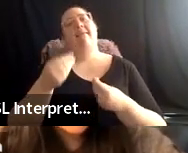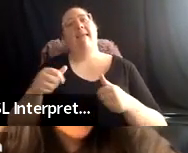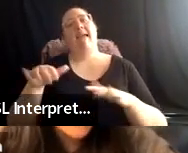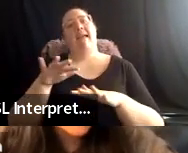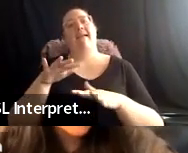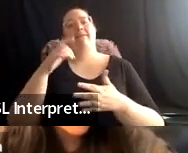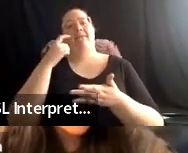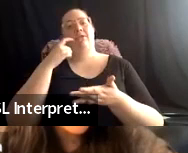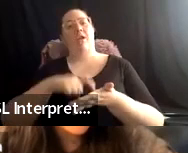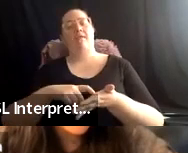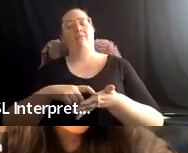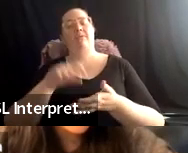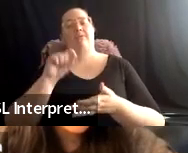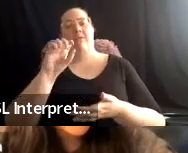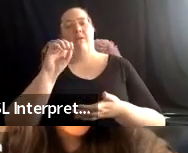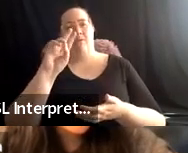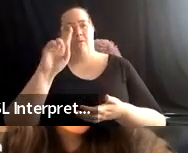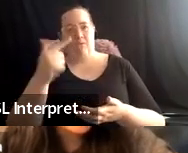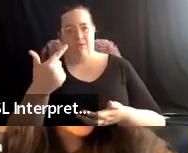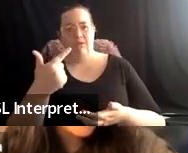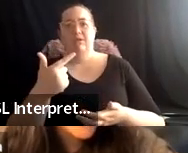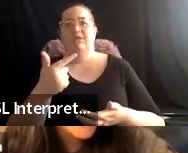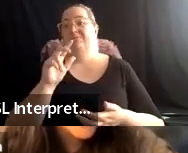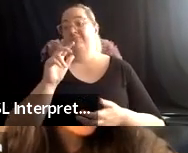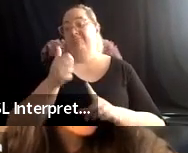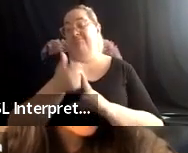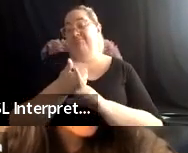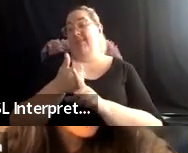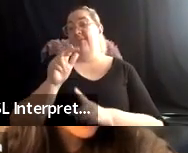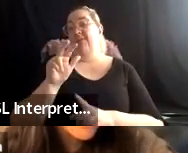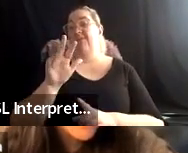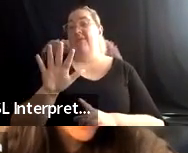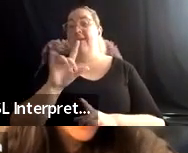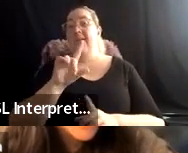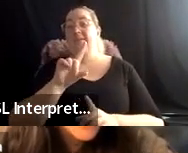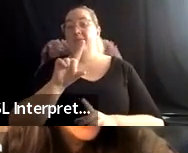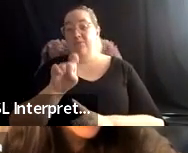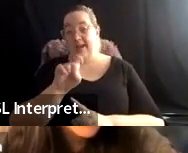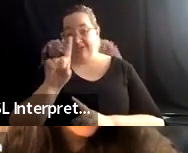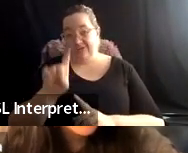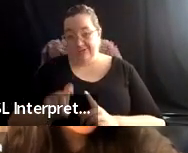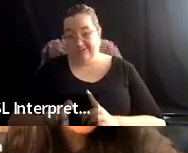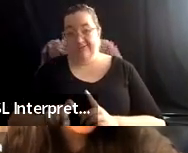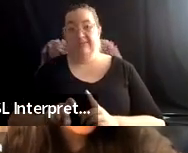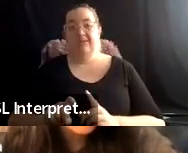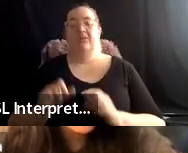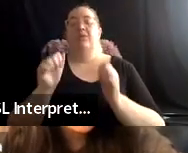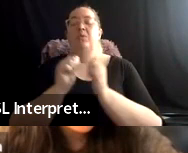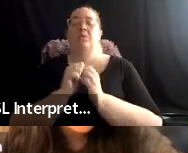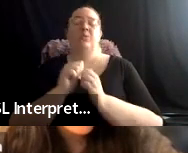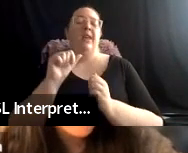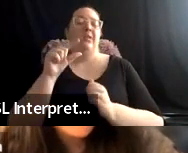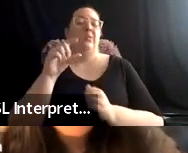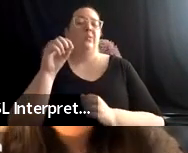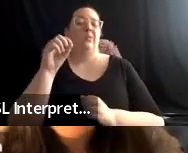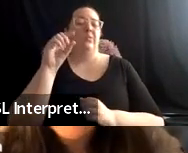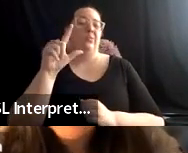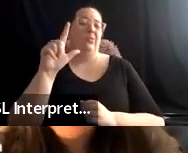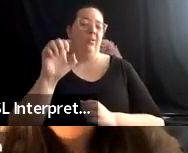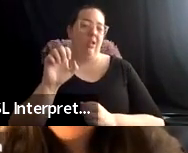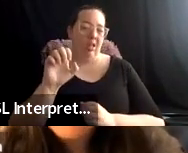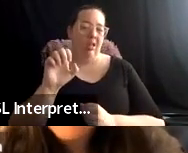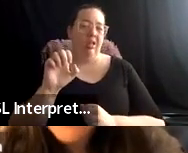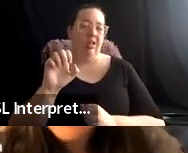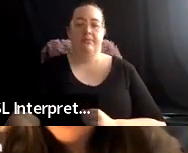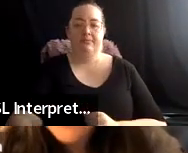Um, it's a 35 question, uh, survey just using, um, Google. Um, but I